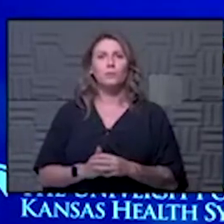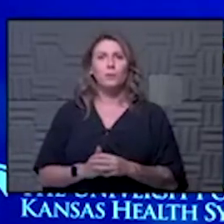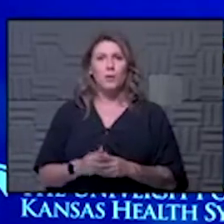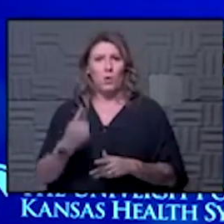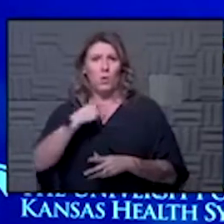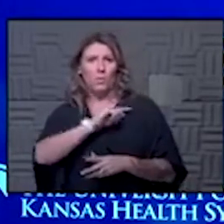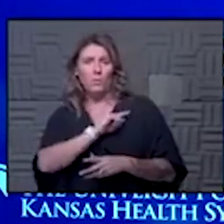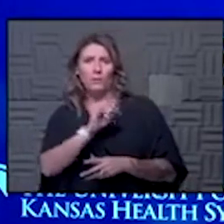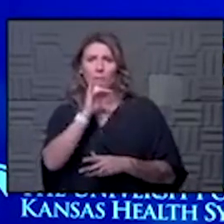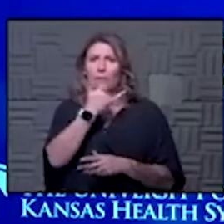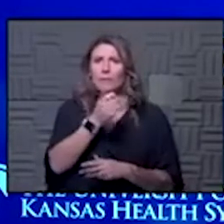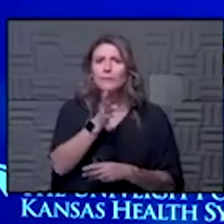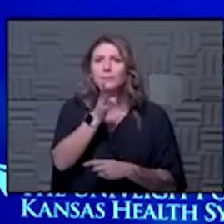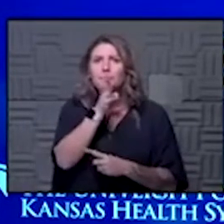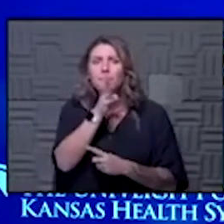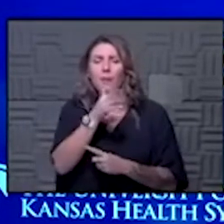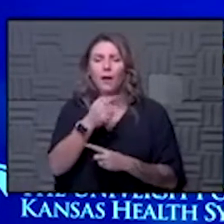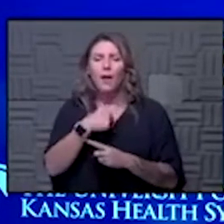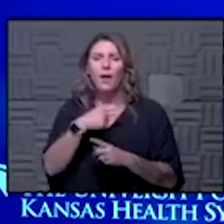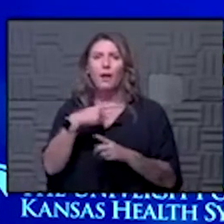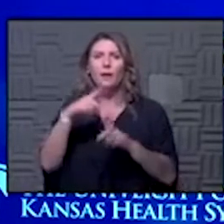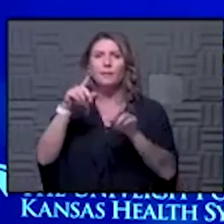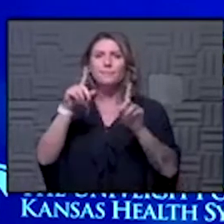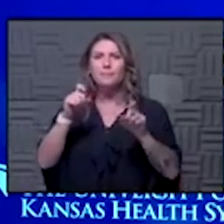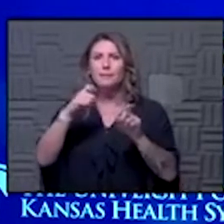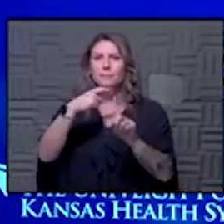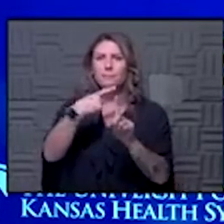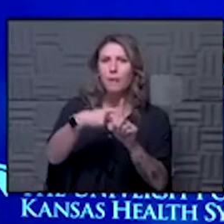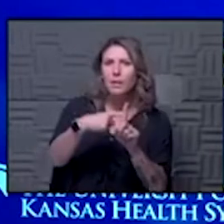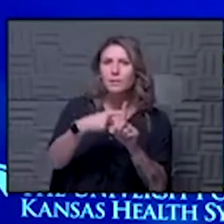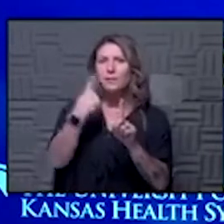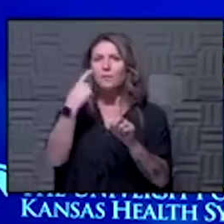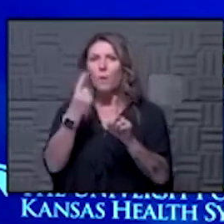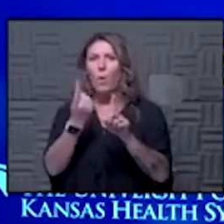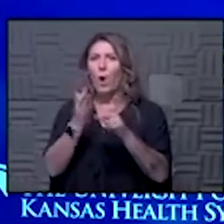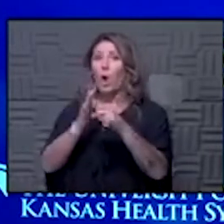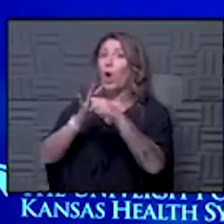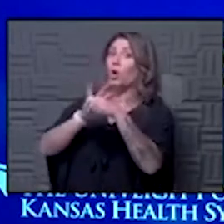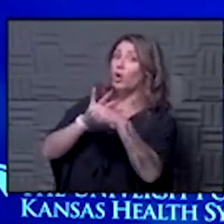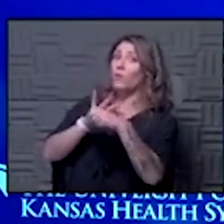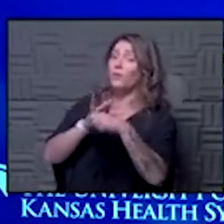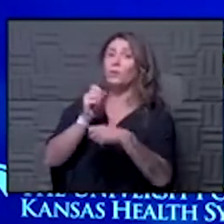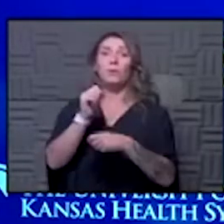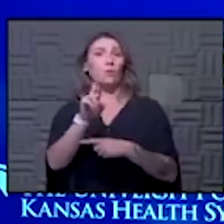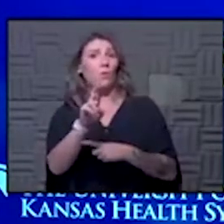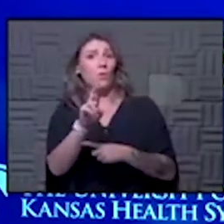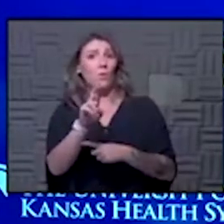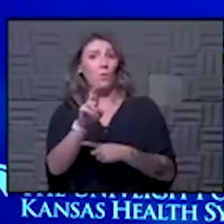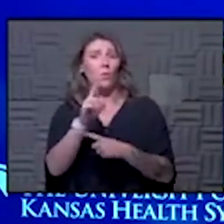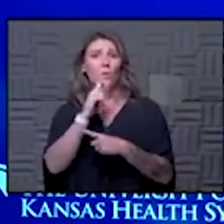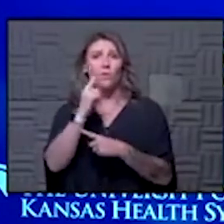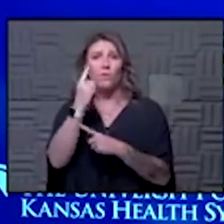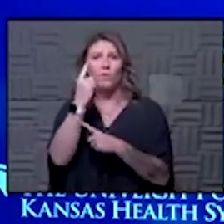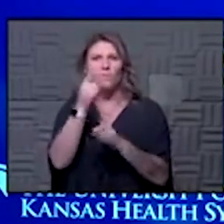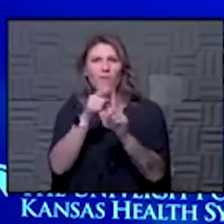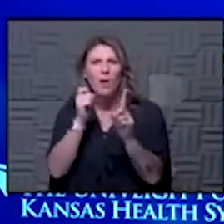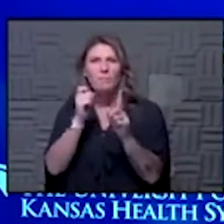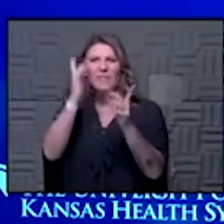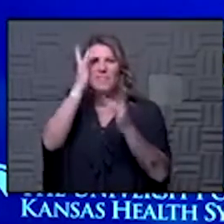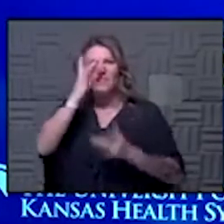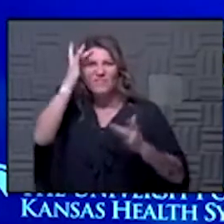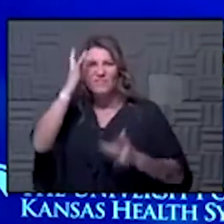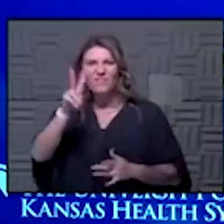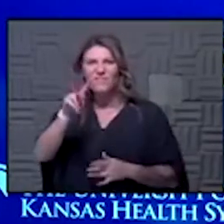misspeaking when we say I tested positive for COVID did I test positive for that or did I test positive for the virus great question